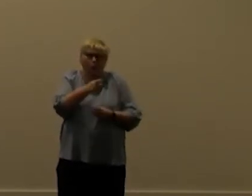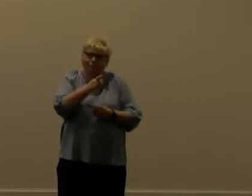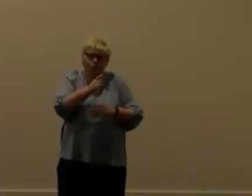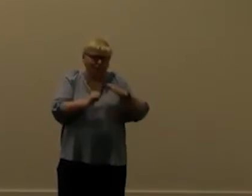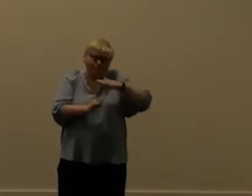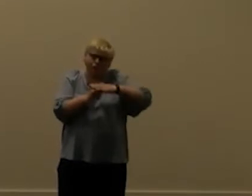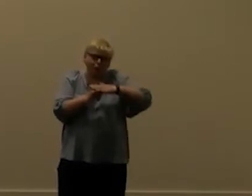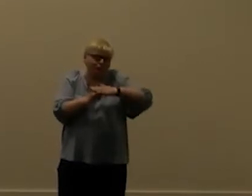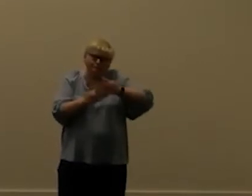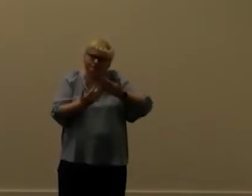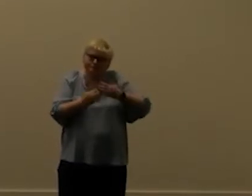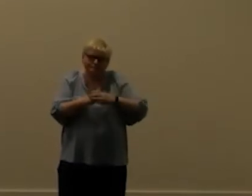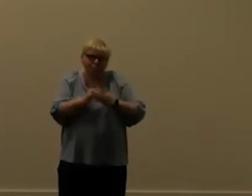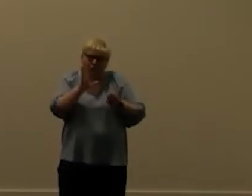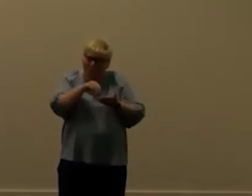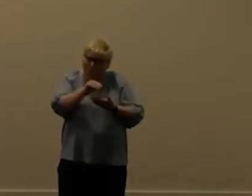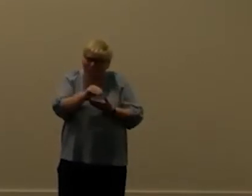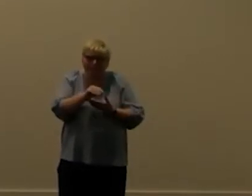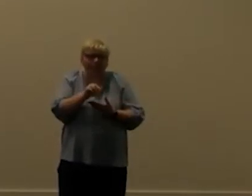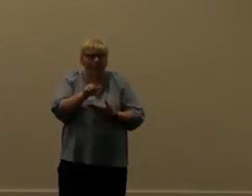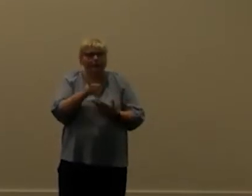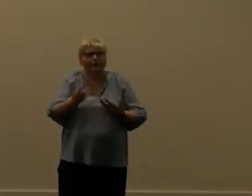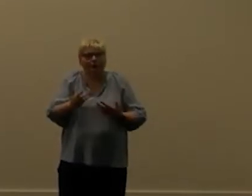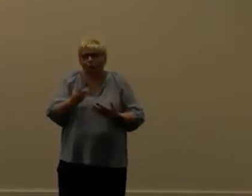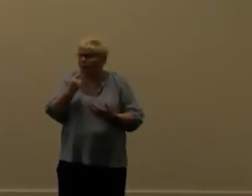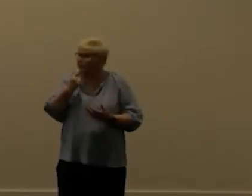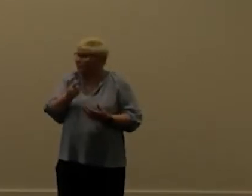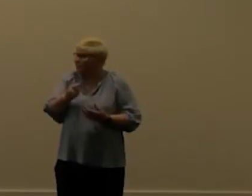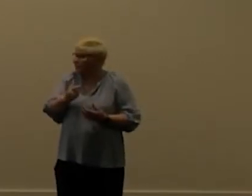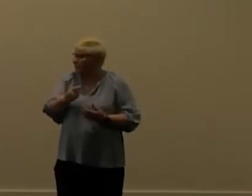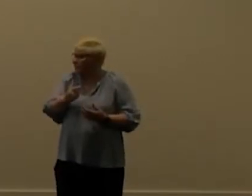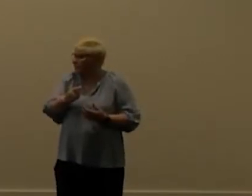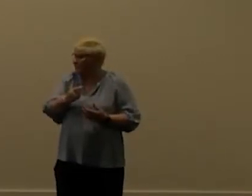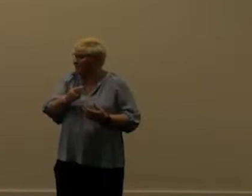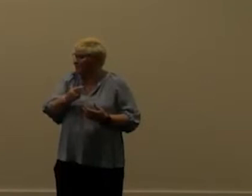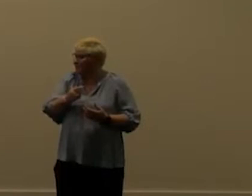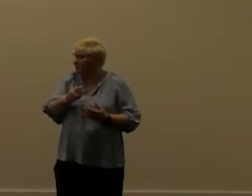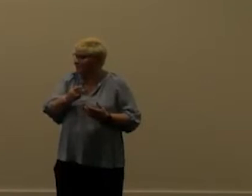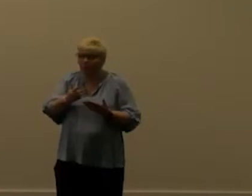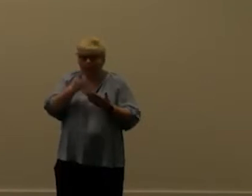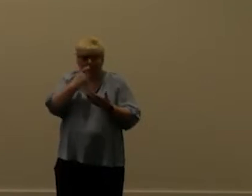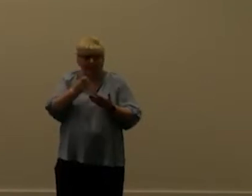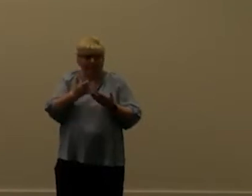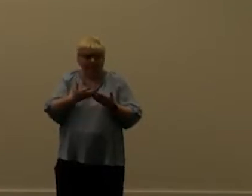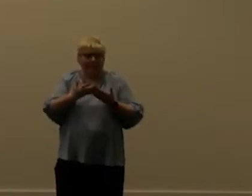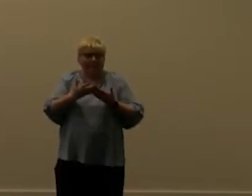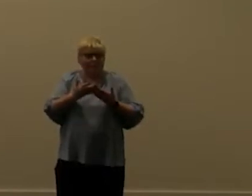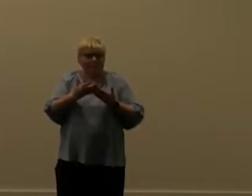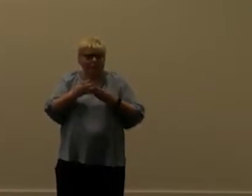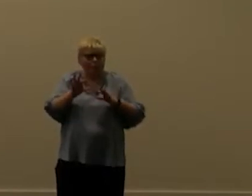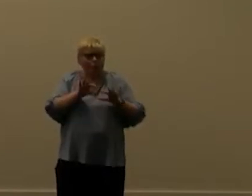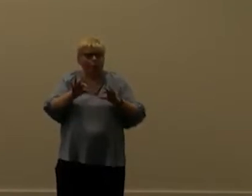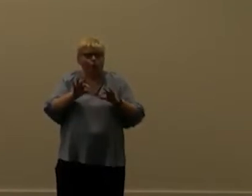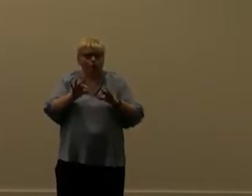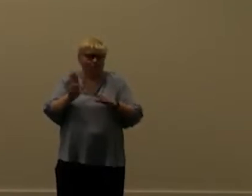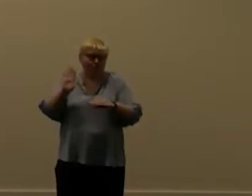this you have to pay for this but they're they're saying that we do take the we do take our give ourselves the option of shutting